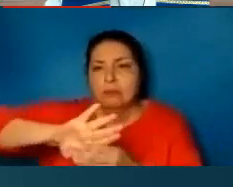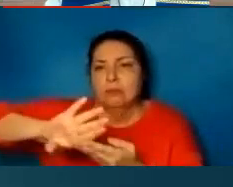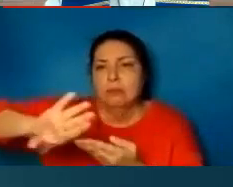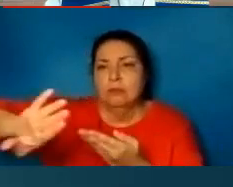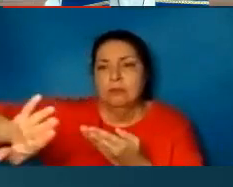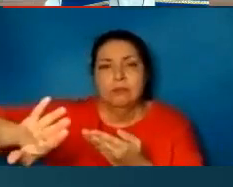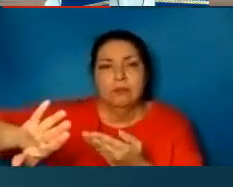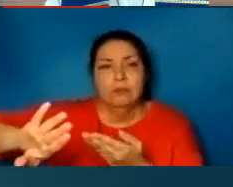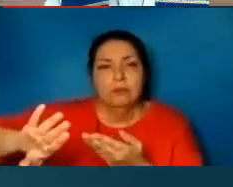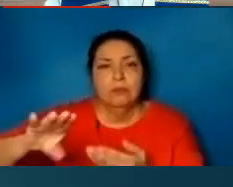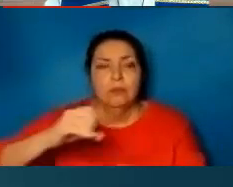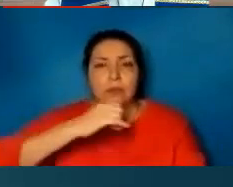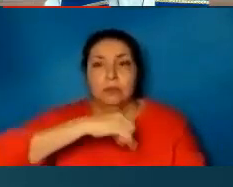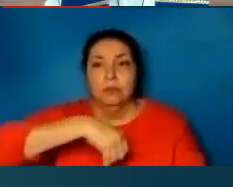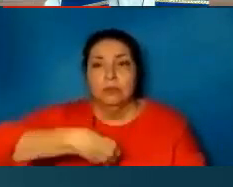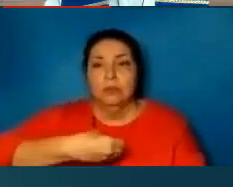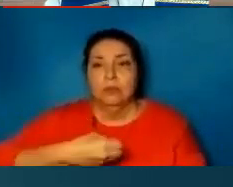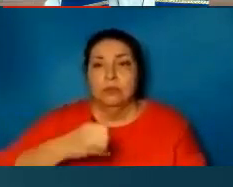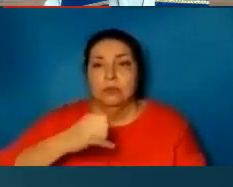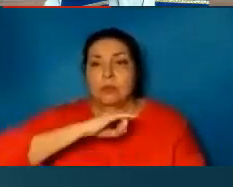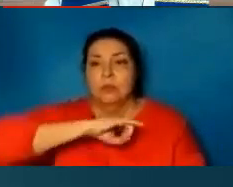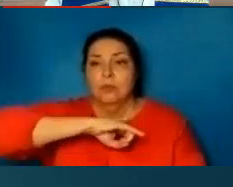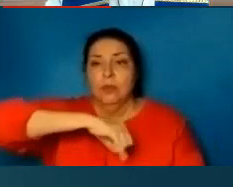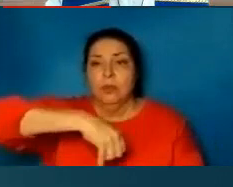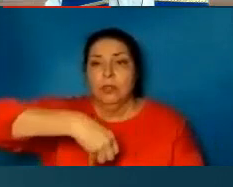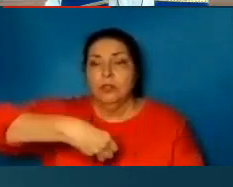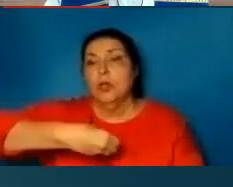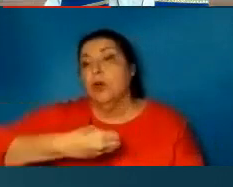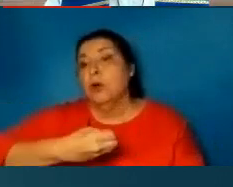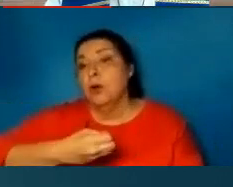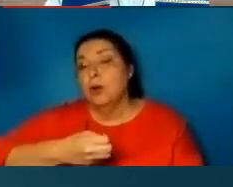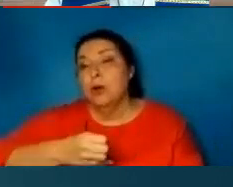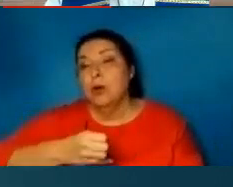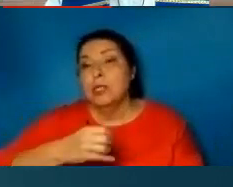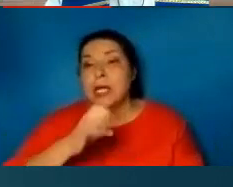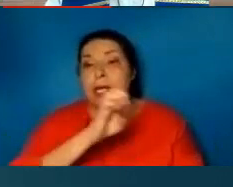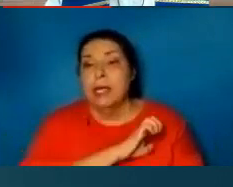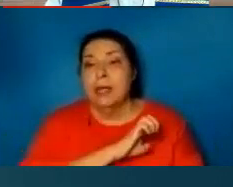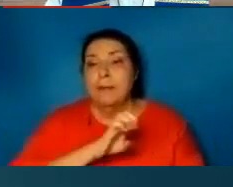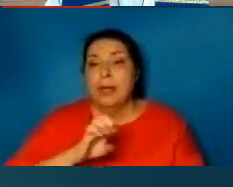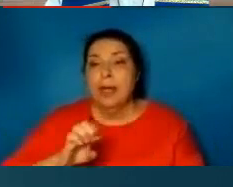Peace. Rejoice! Rejoice!